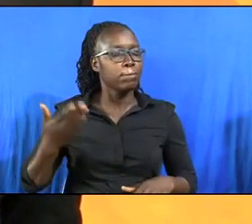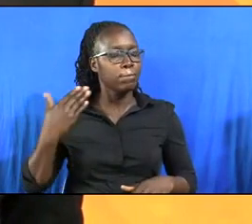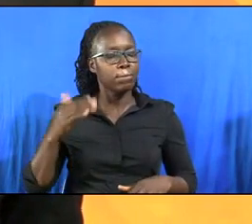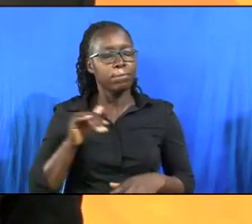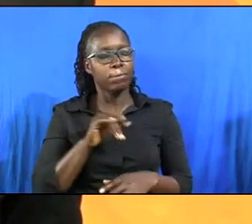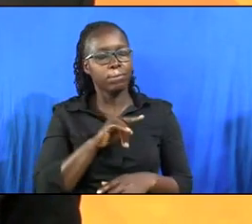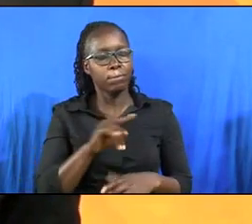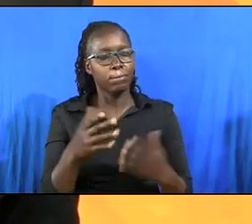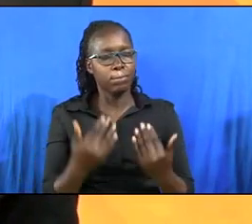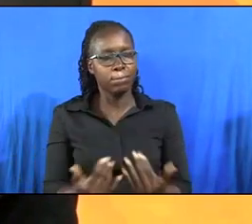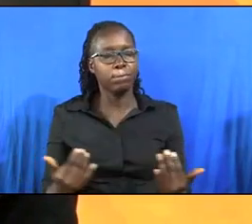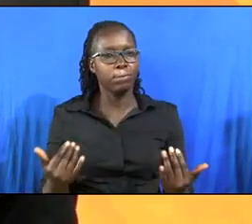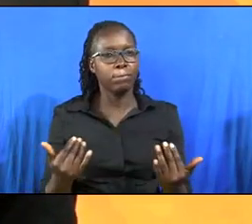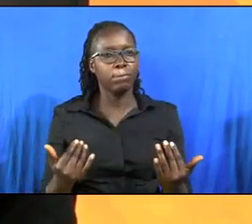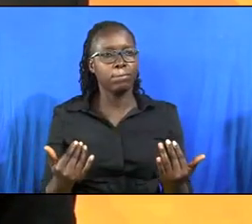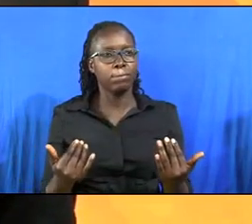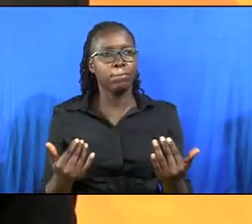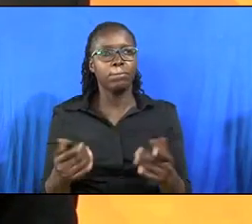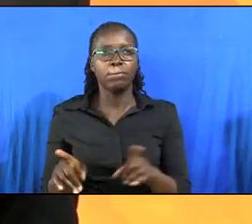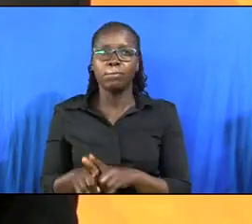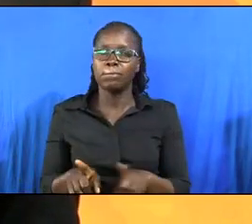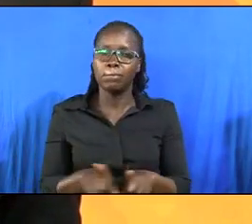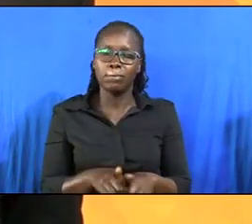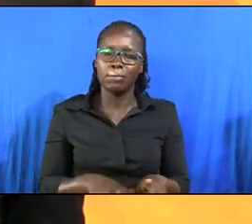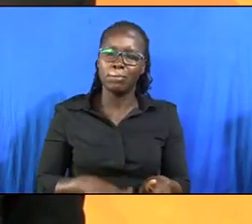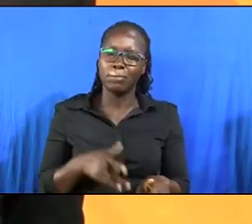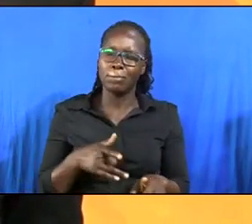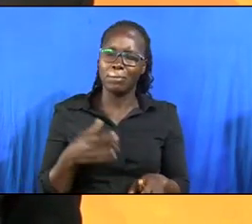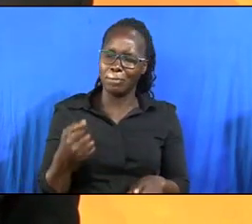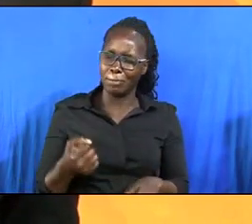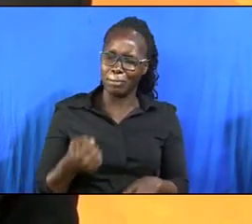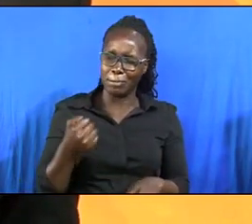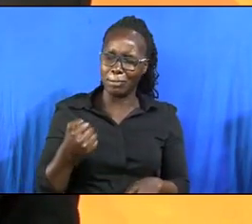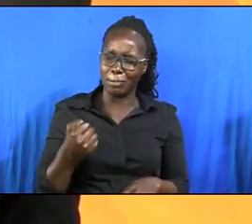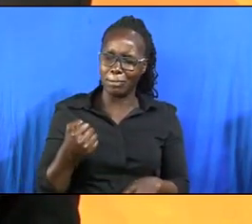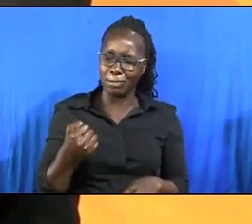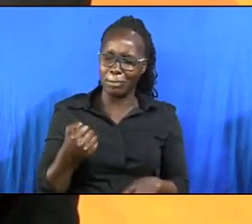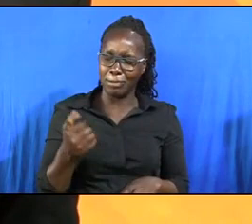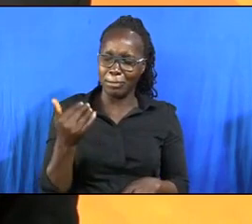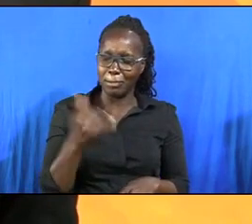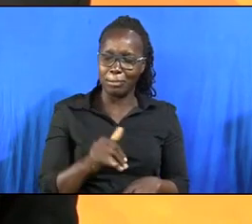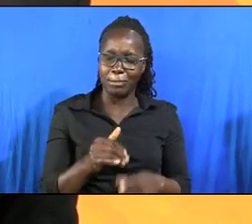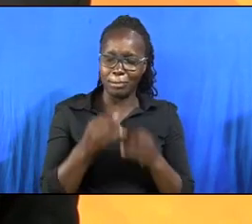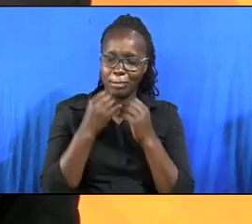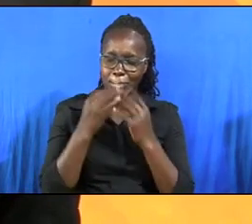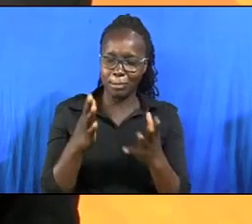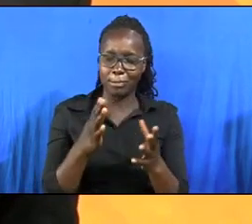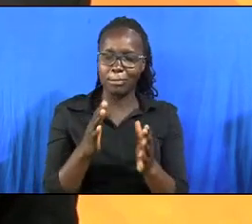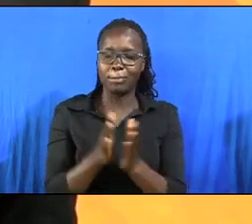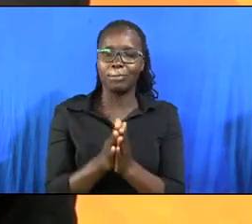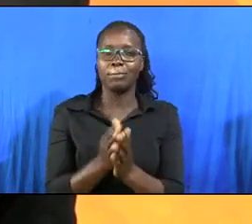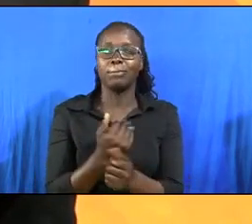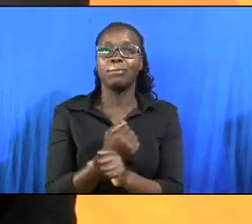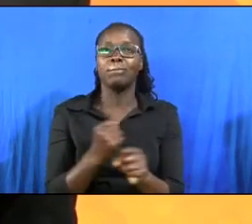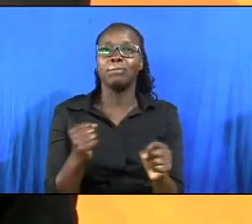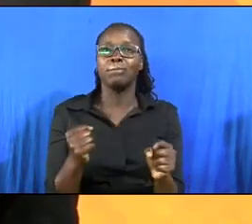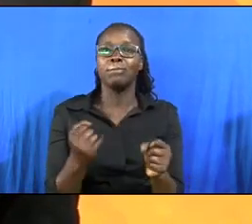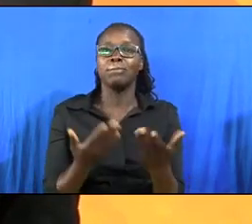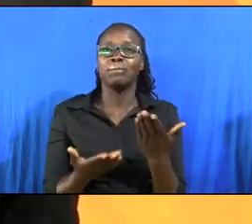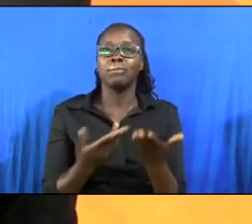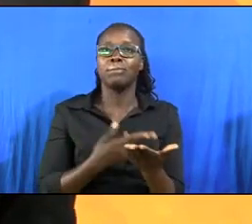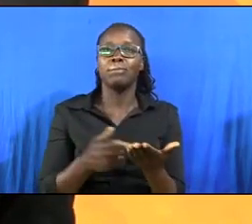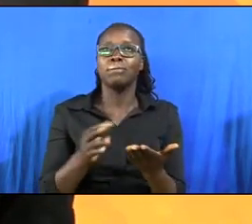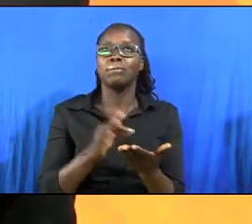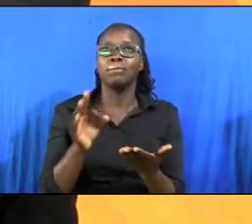those things that we hold so dear, yet do not hold to our salvation. May your Holy Spirit